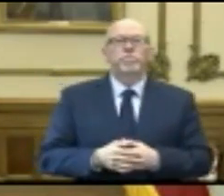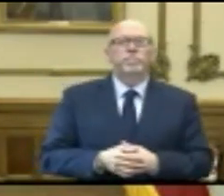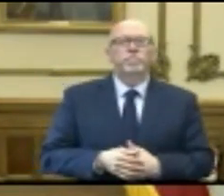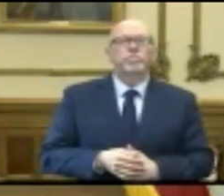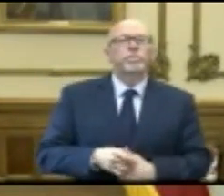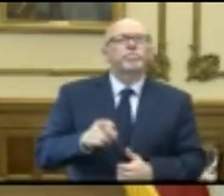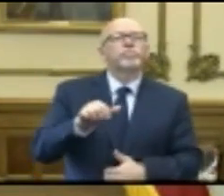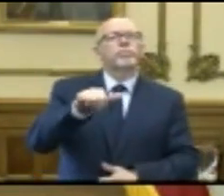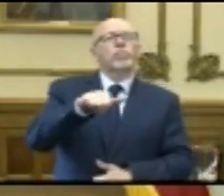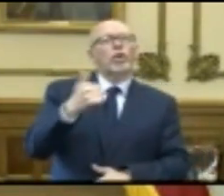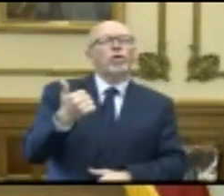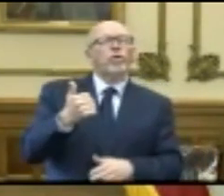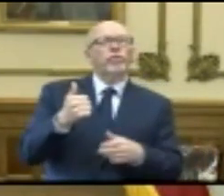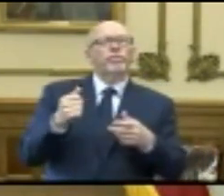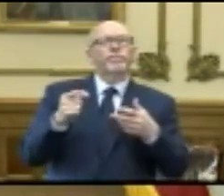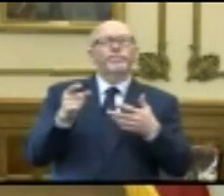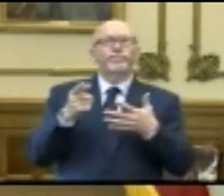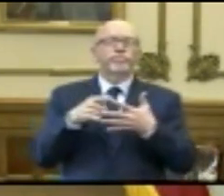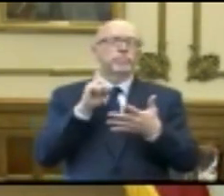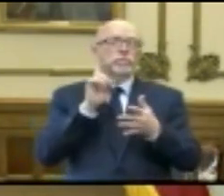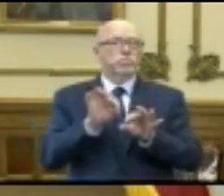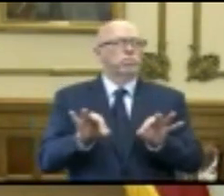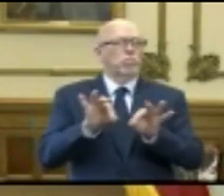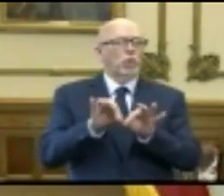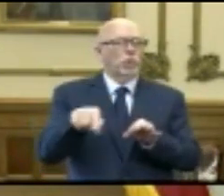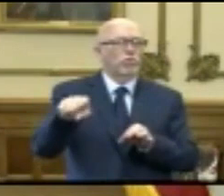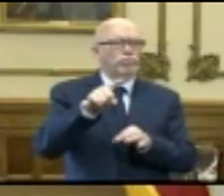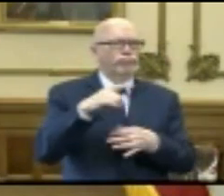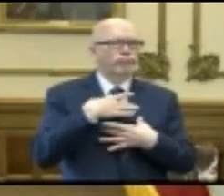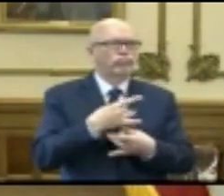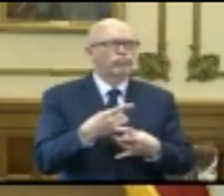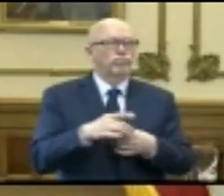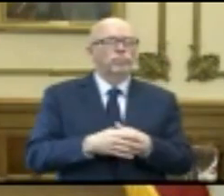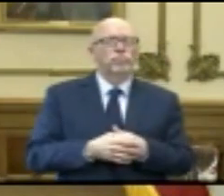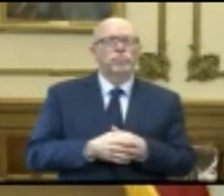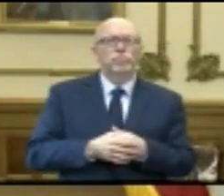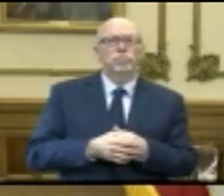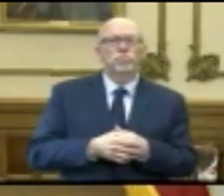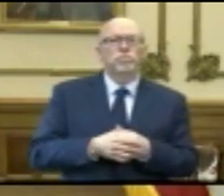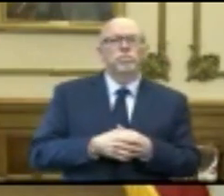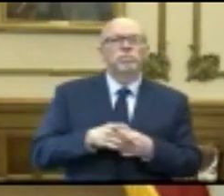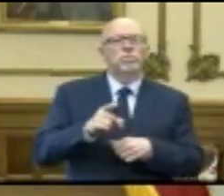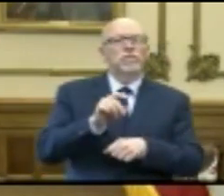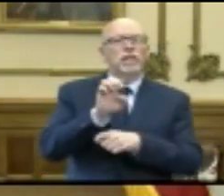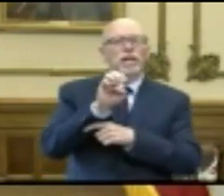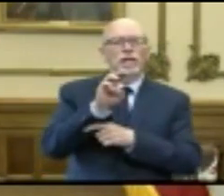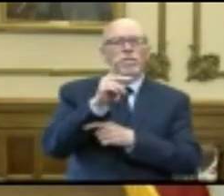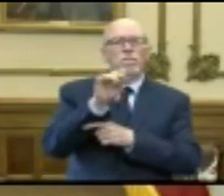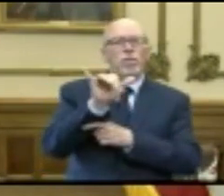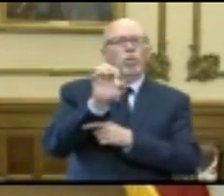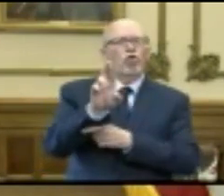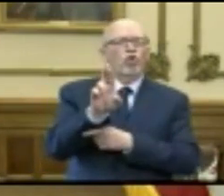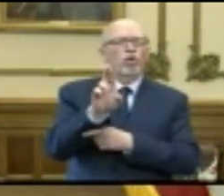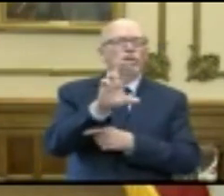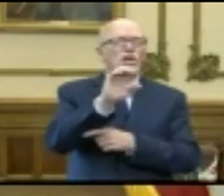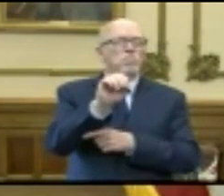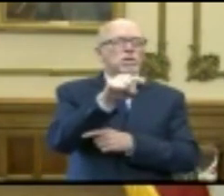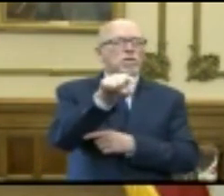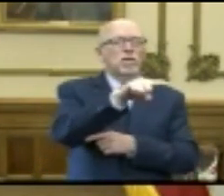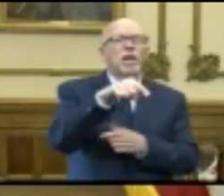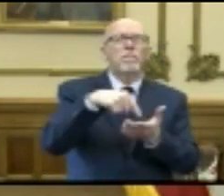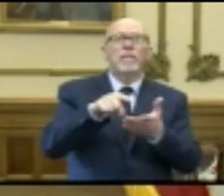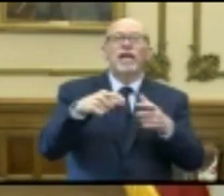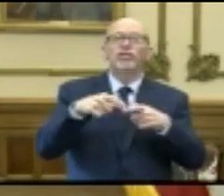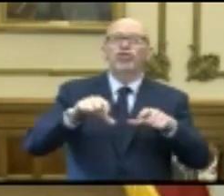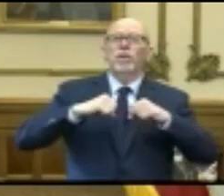The other aspect that I know will be of interest to all Hoosiers is the employer aspect. The Paycheck Protection